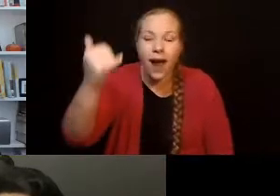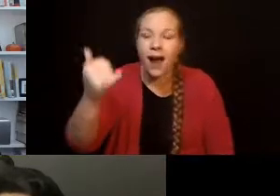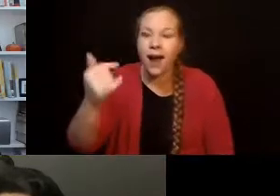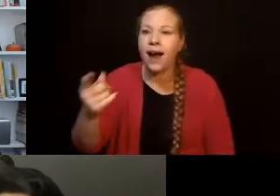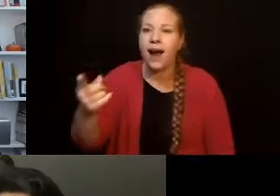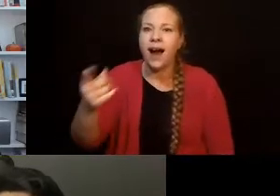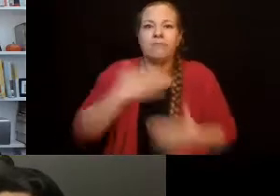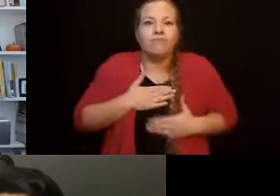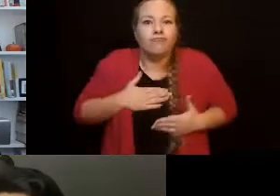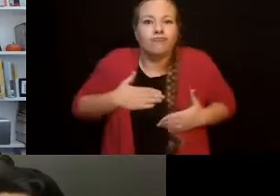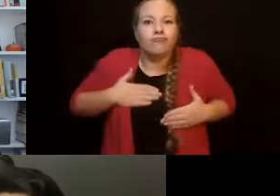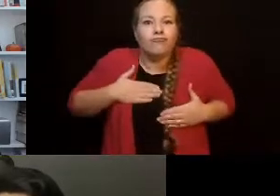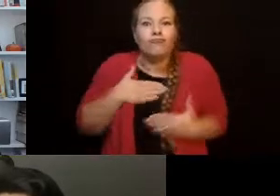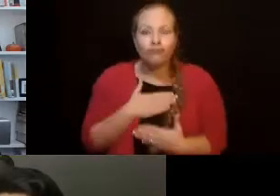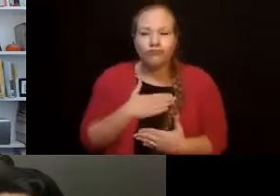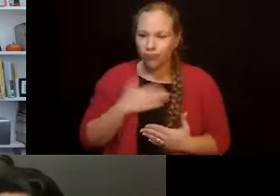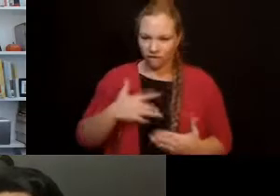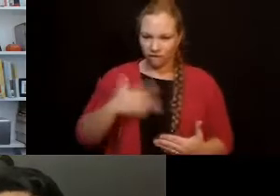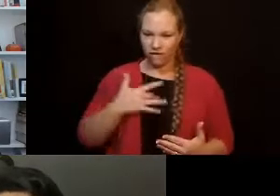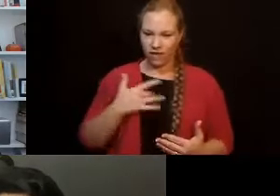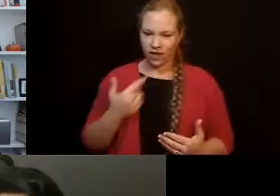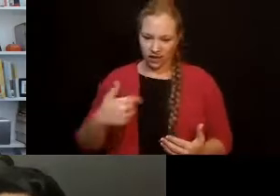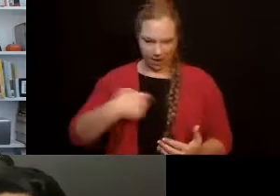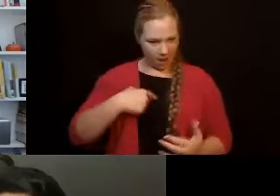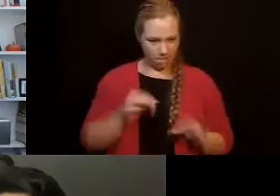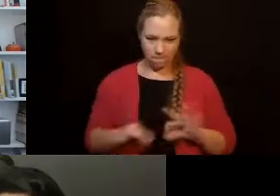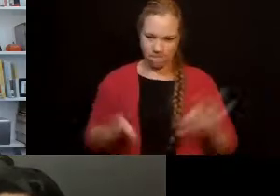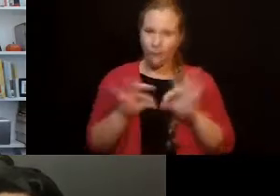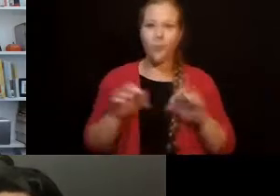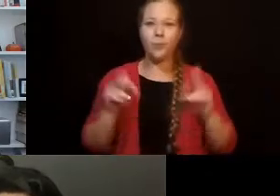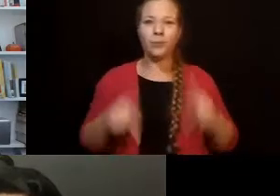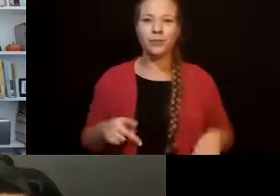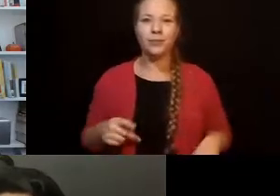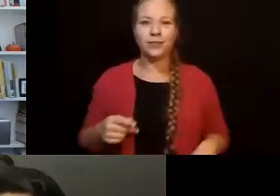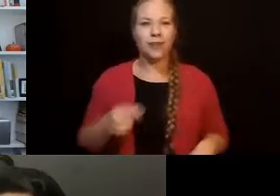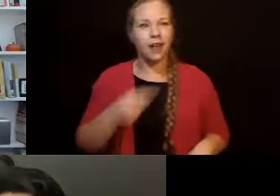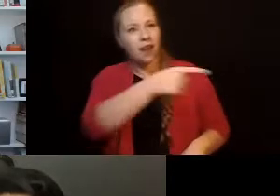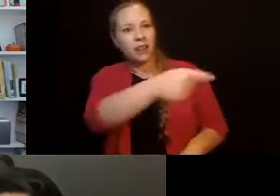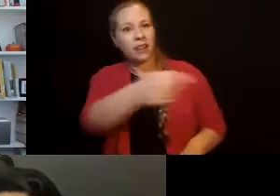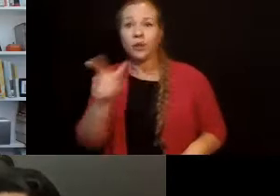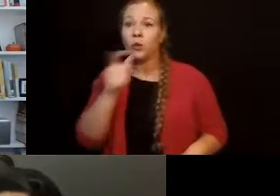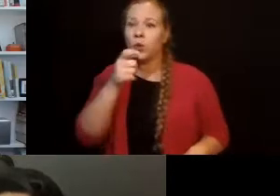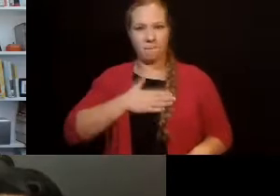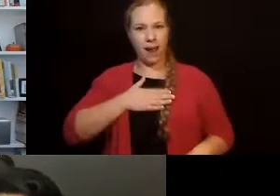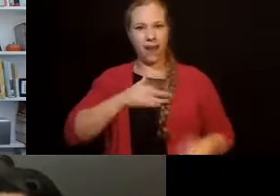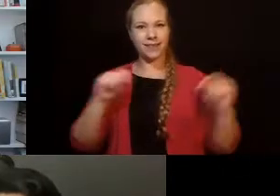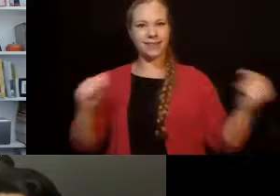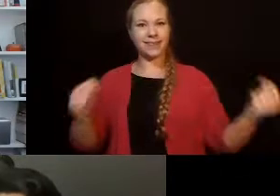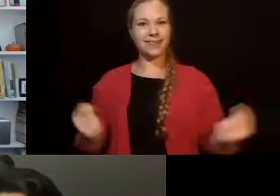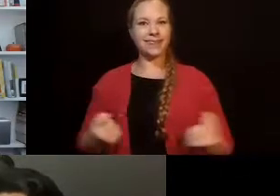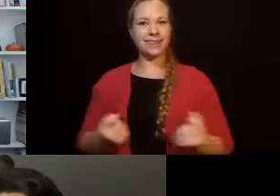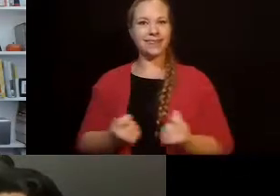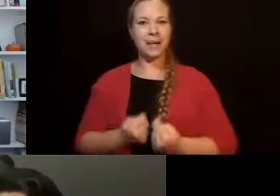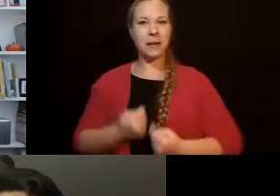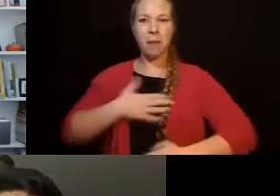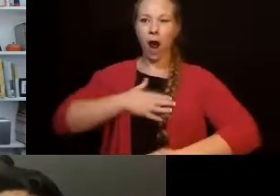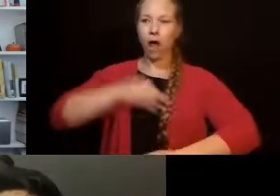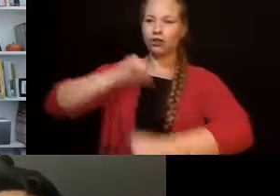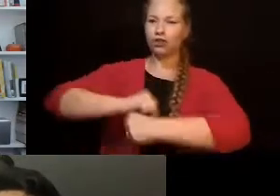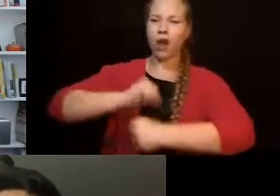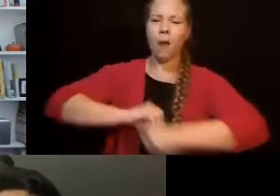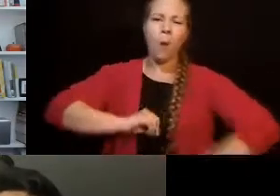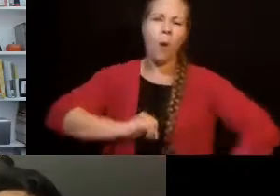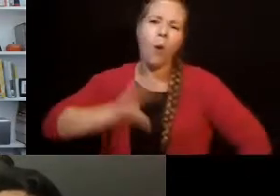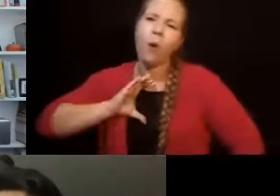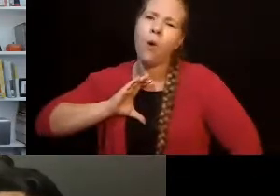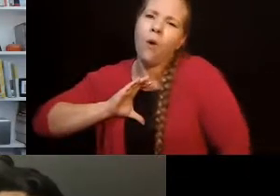and it gives him importance and it makes him feel like he's part of the team. Um, job is the most important thing in his life